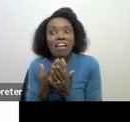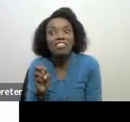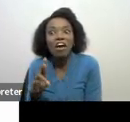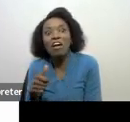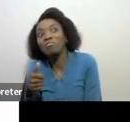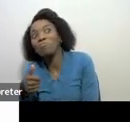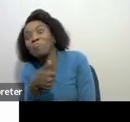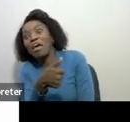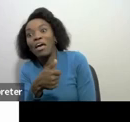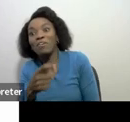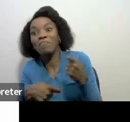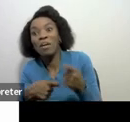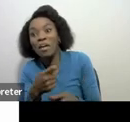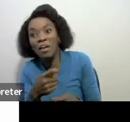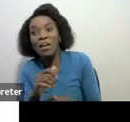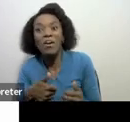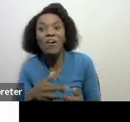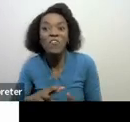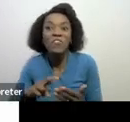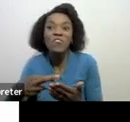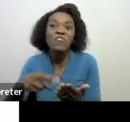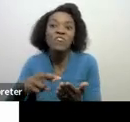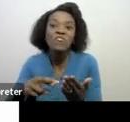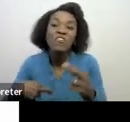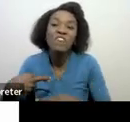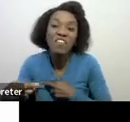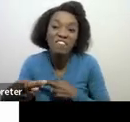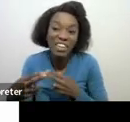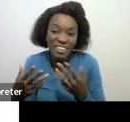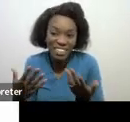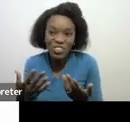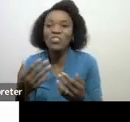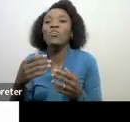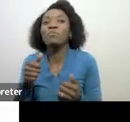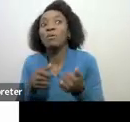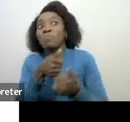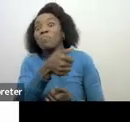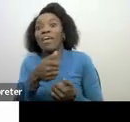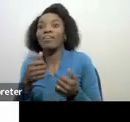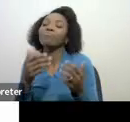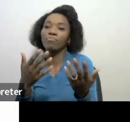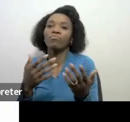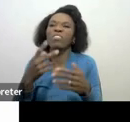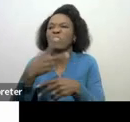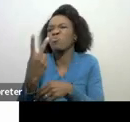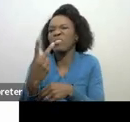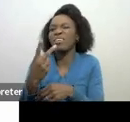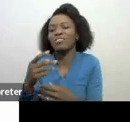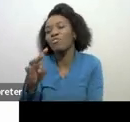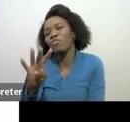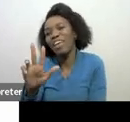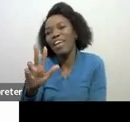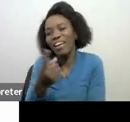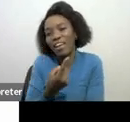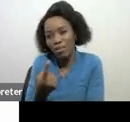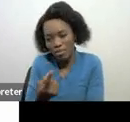money or your refund within two days 48 hours there's a number of things that happen one of those things